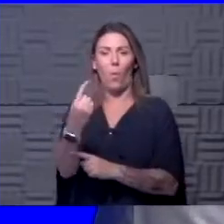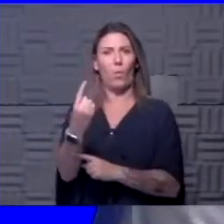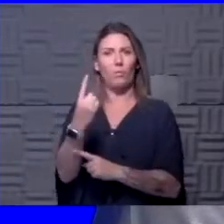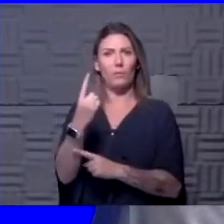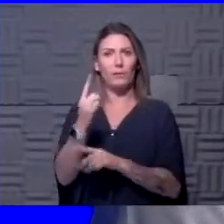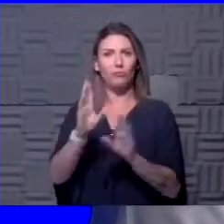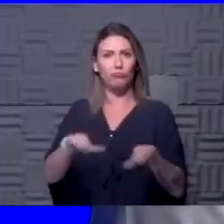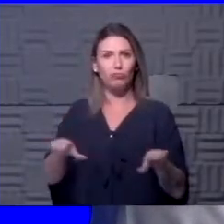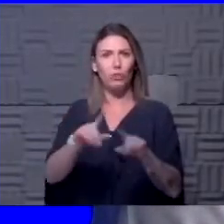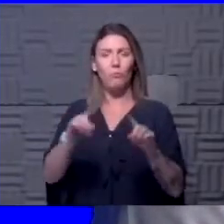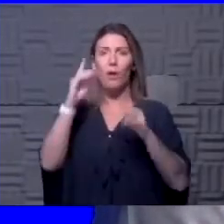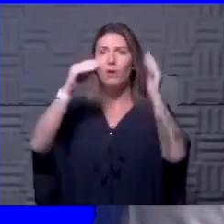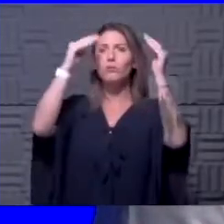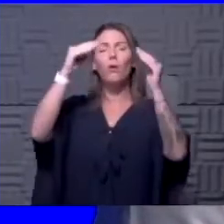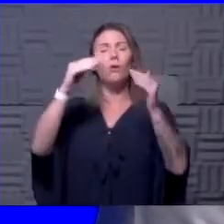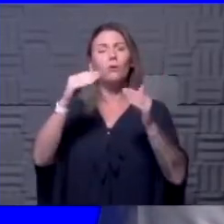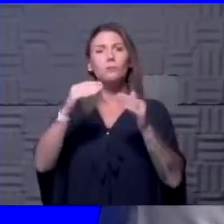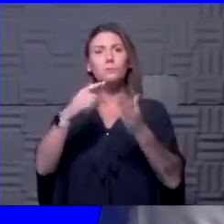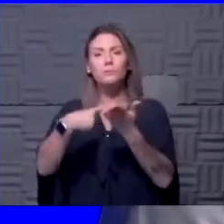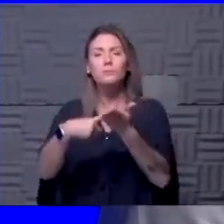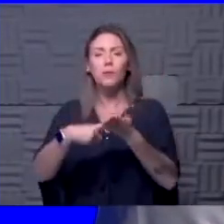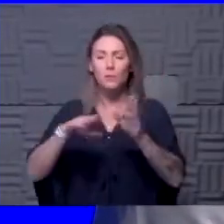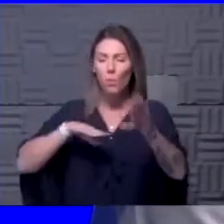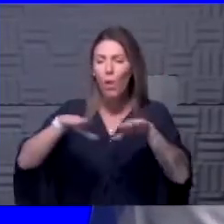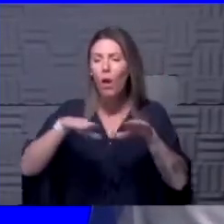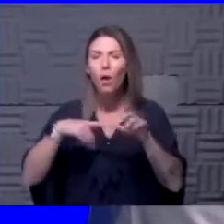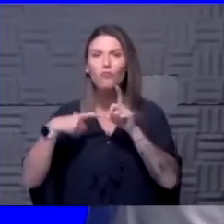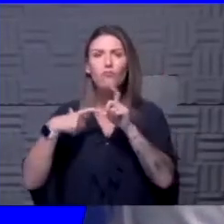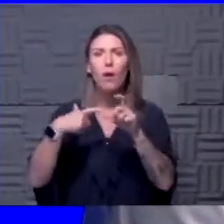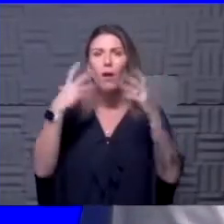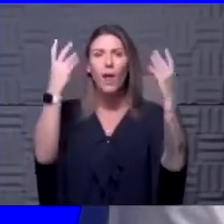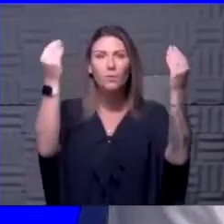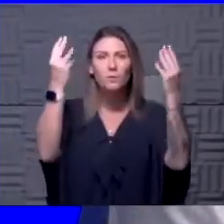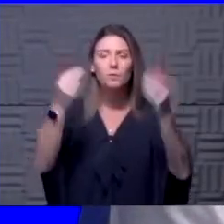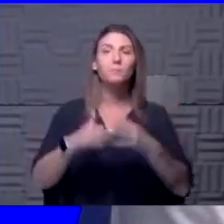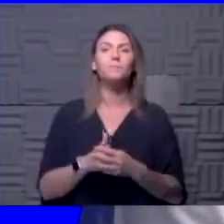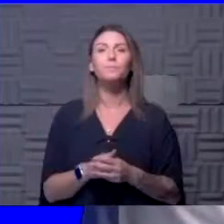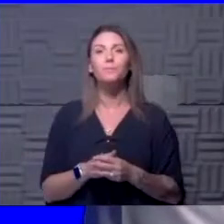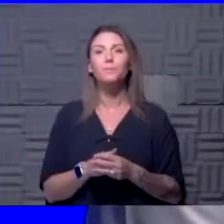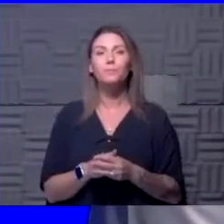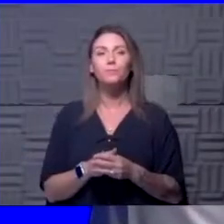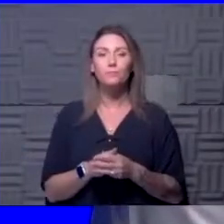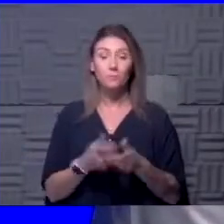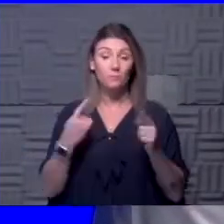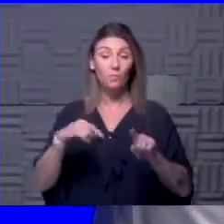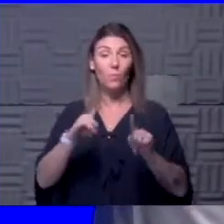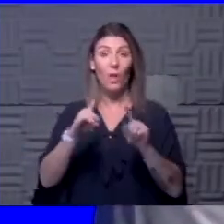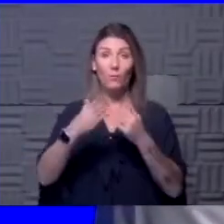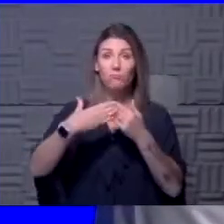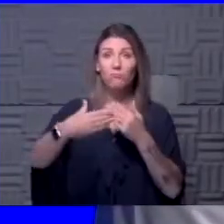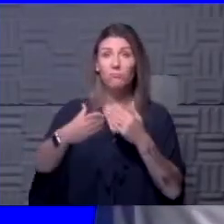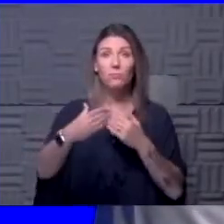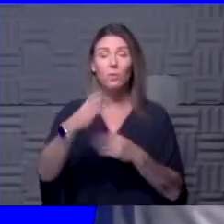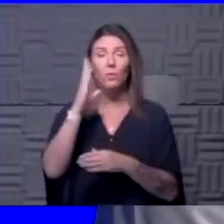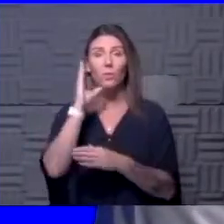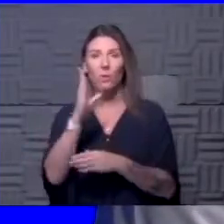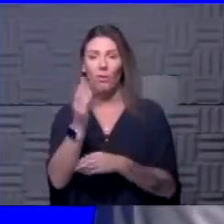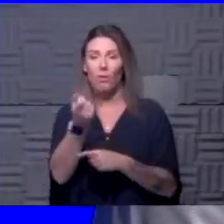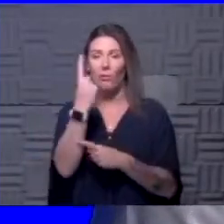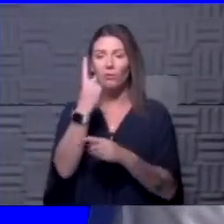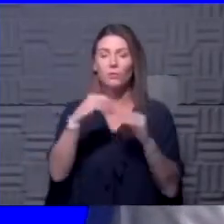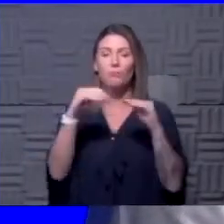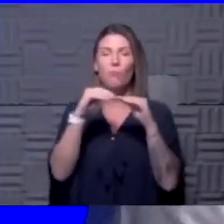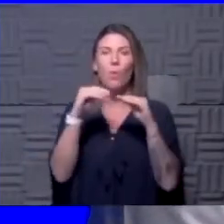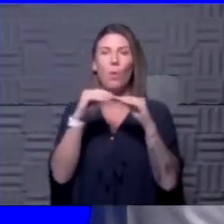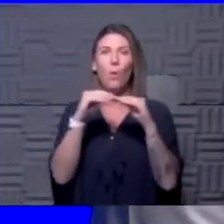adults too. We've talked about walking and running and being outside. you know, I think as we move forward, we will kind of really understand